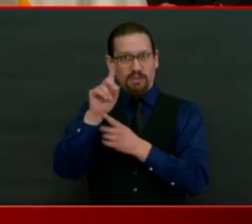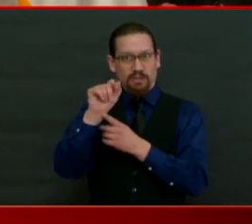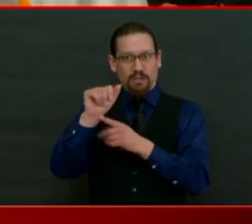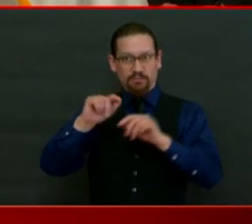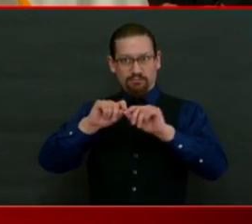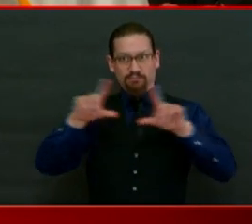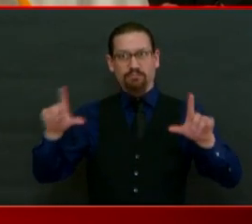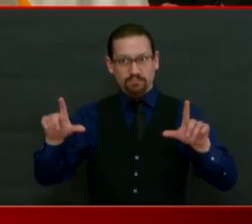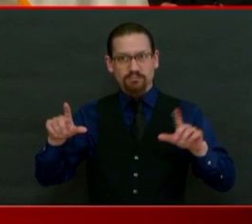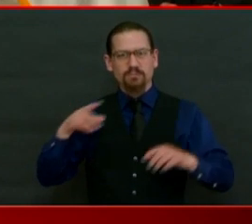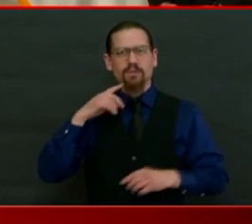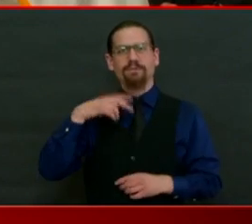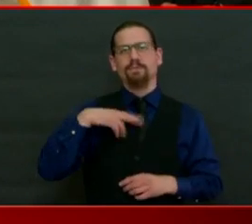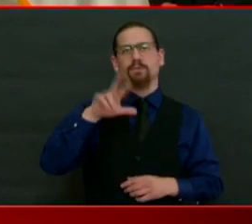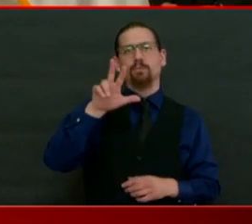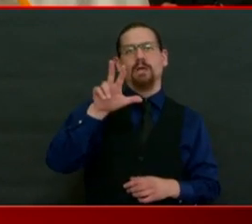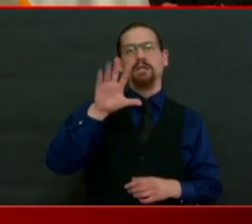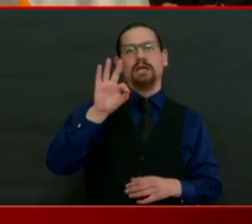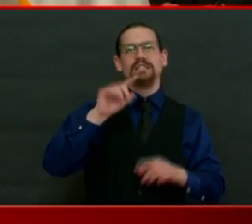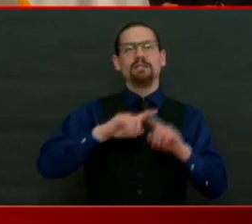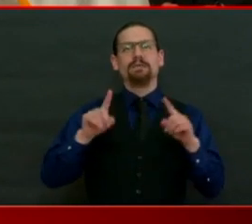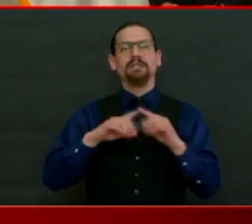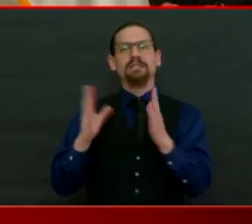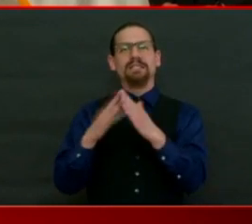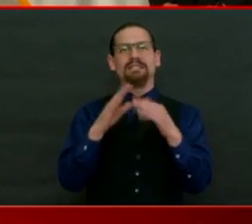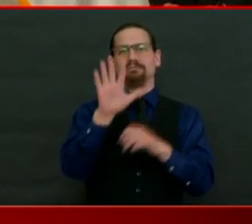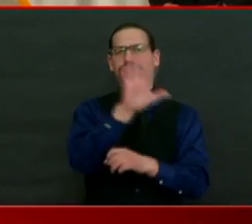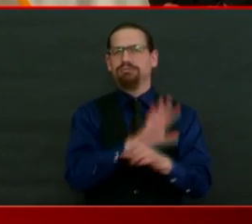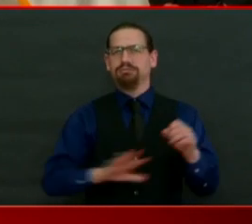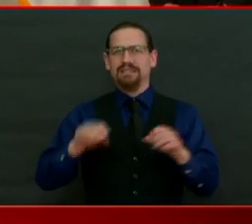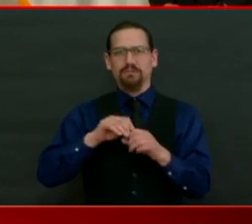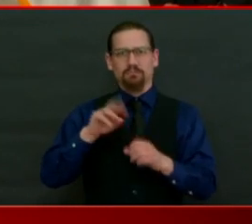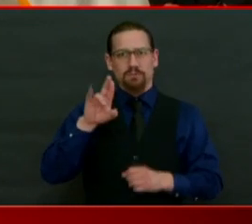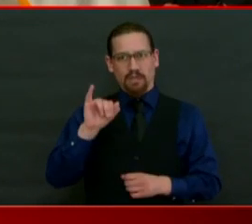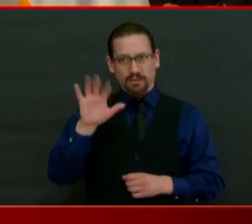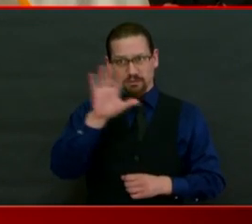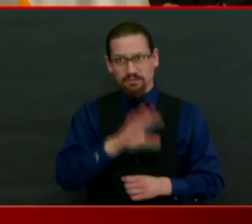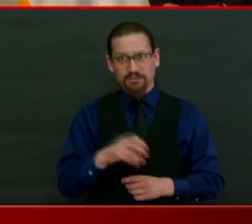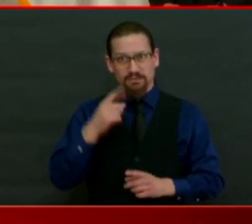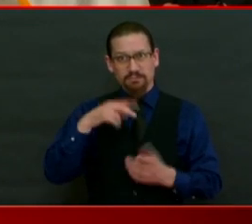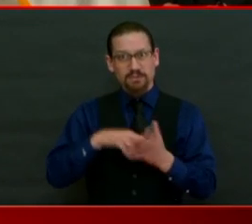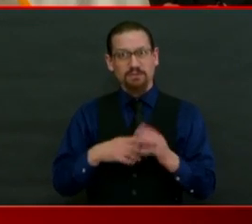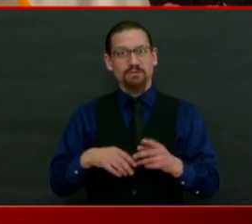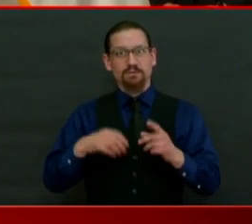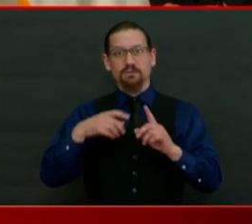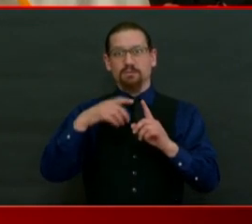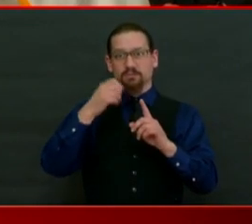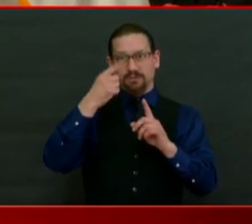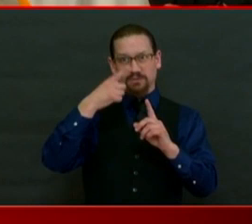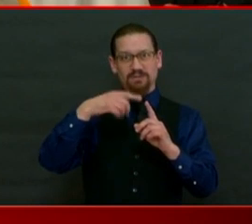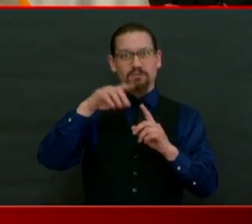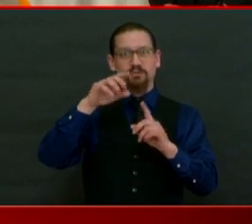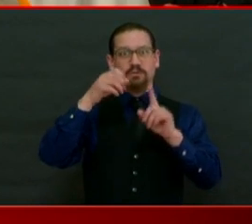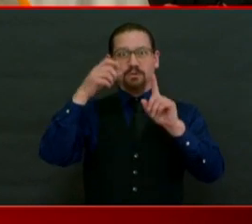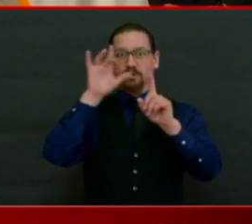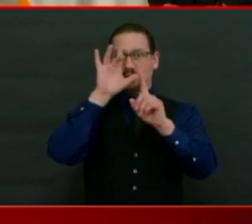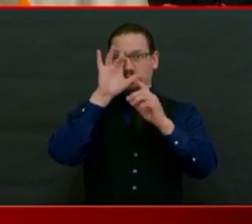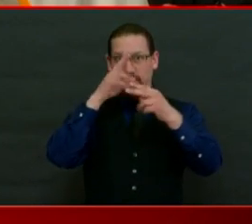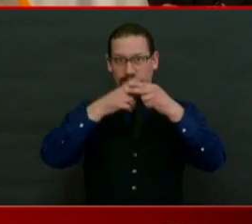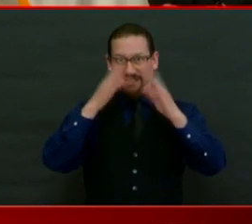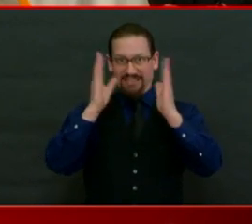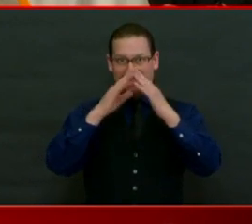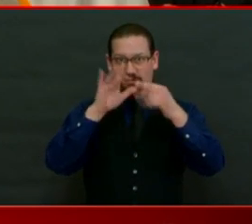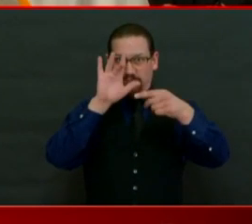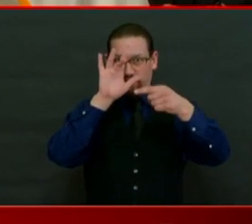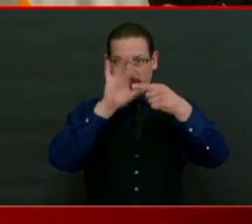Can you extend this breakdown to the 85 zip codes so people can see the COVID-19 picture in their own neighborhoods? Why, yes,